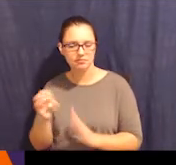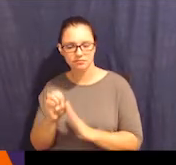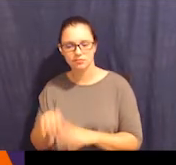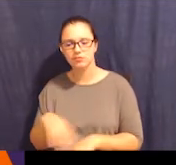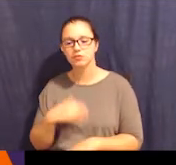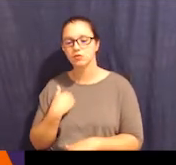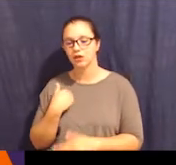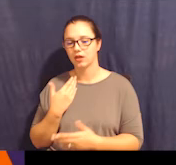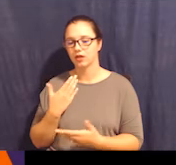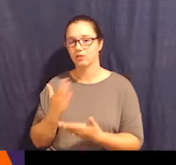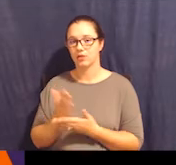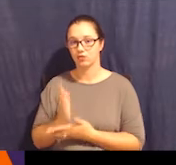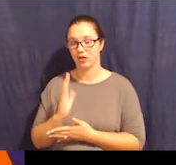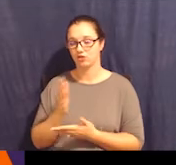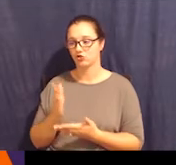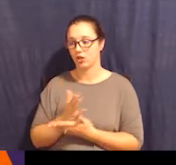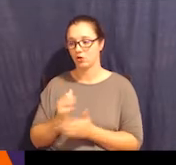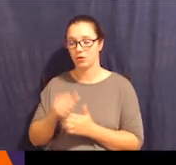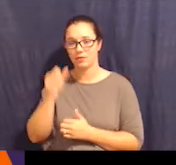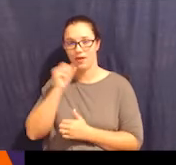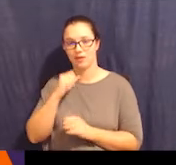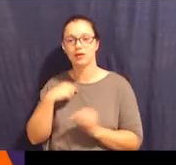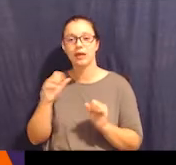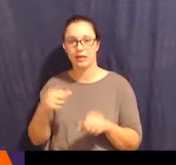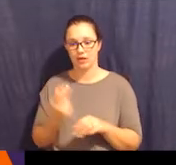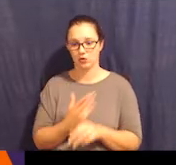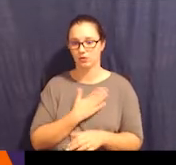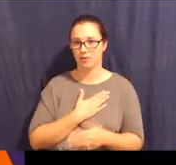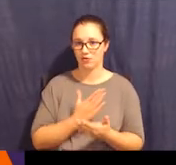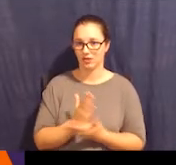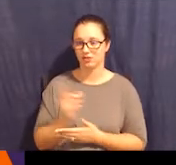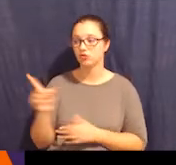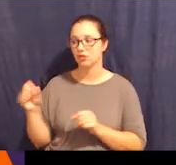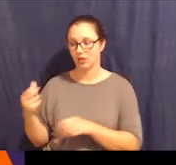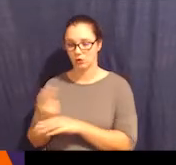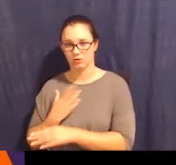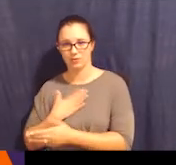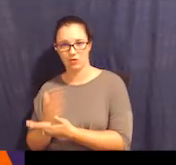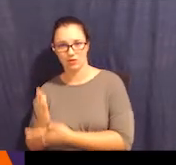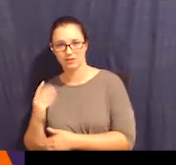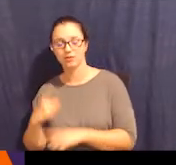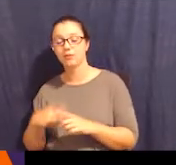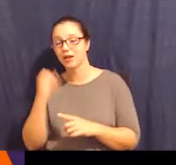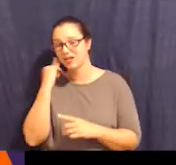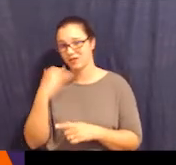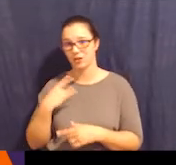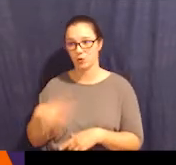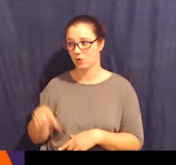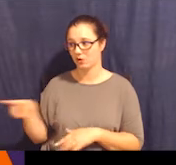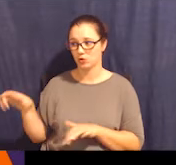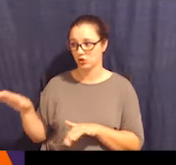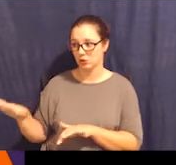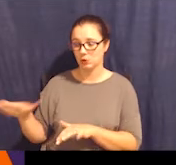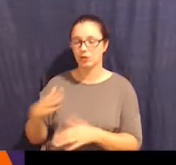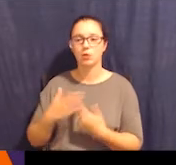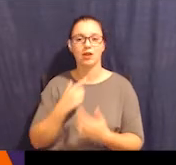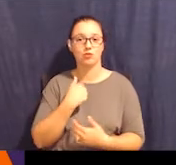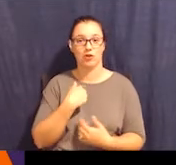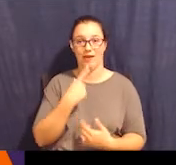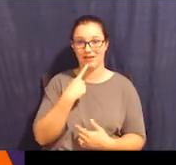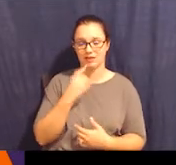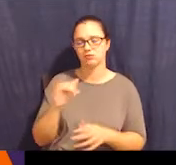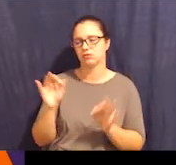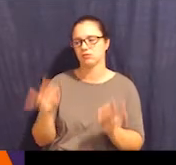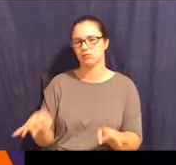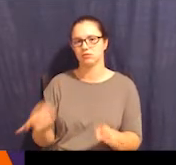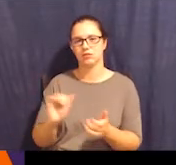She can exercise my rights, but if I don't like what my aunt is doing, what I say goes. That's how powers of attorney work. And that's the picture that I have up here on